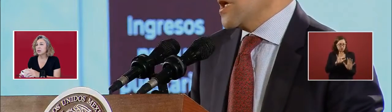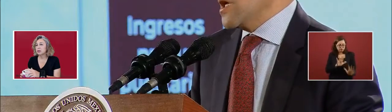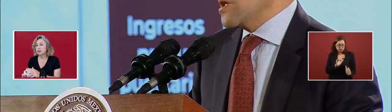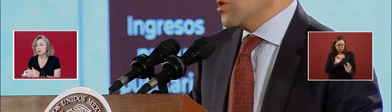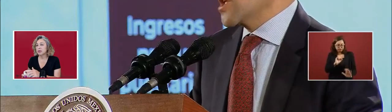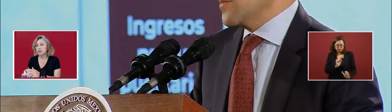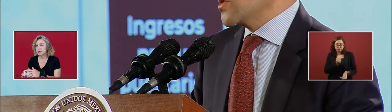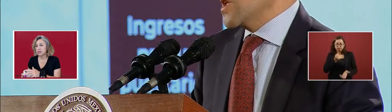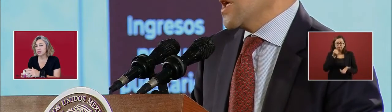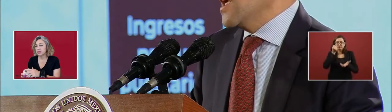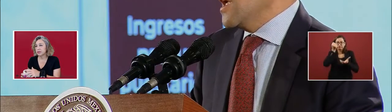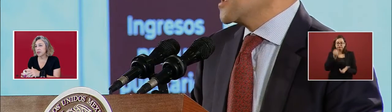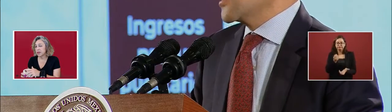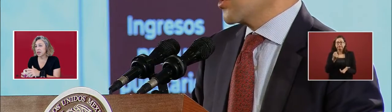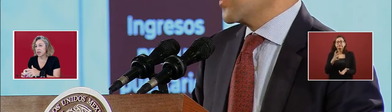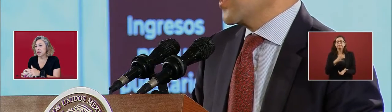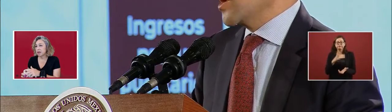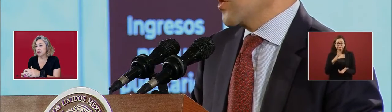us the total resources.